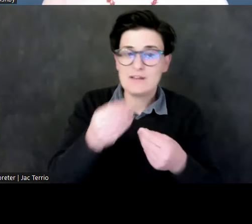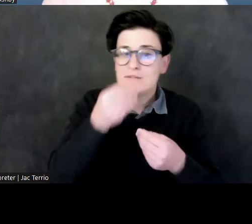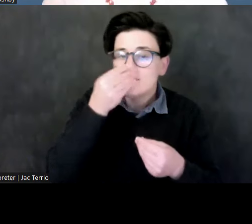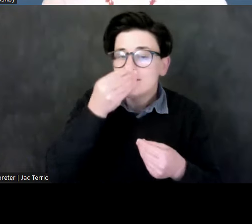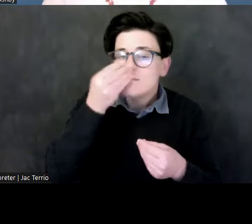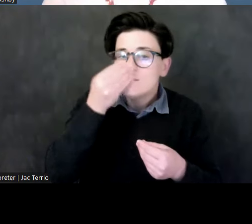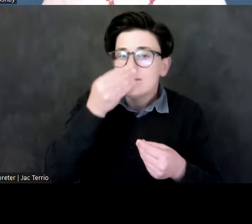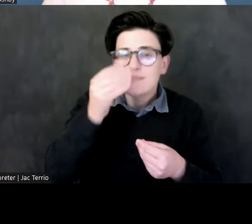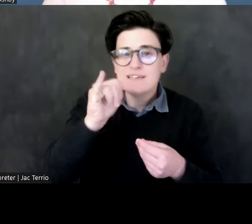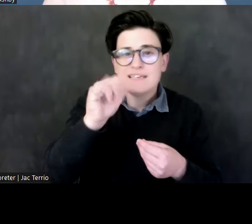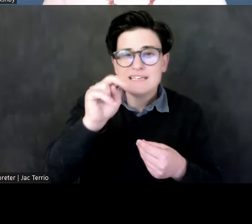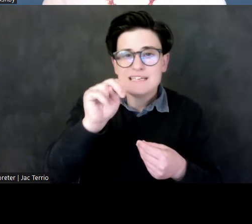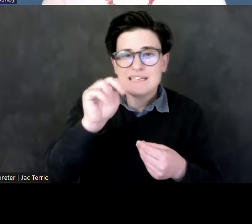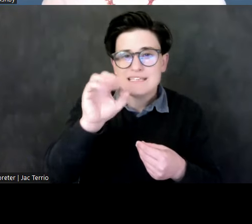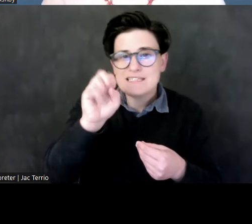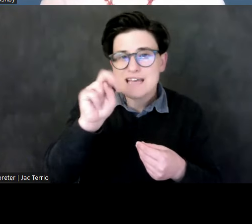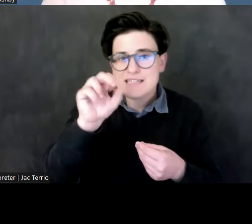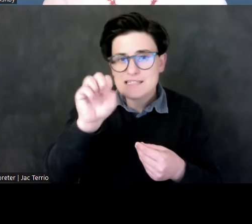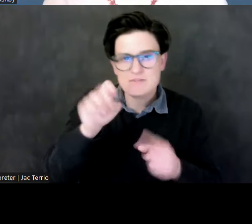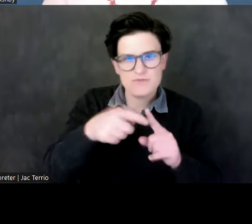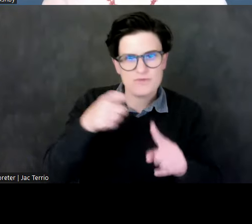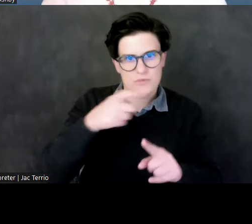by a prince in front of her.